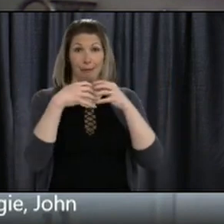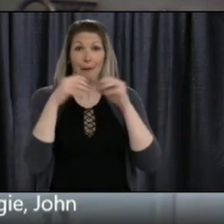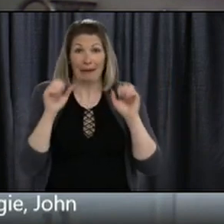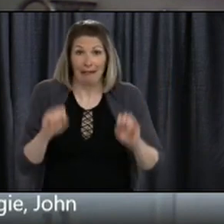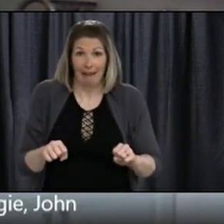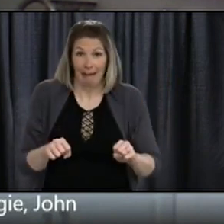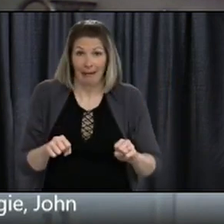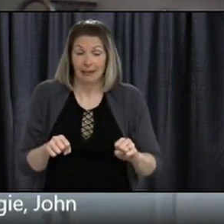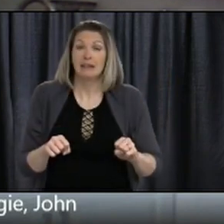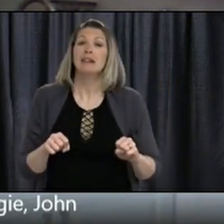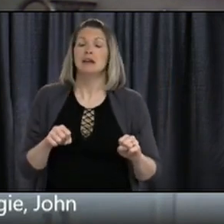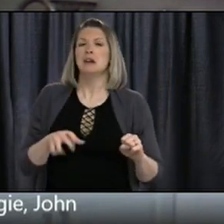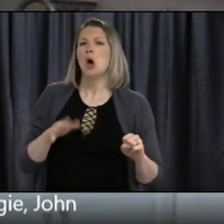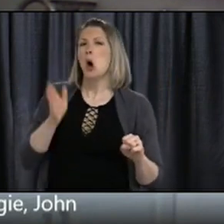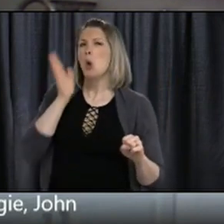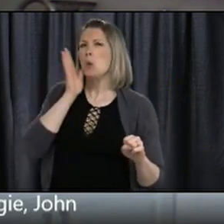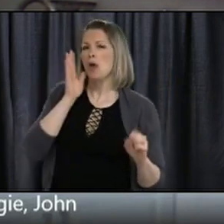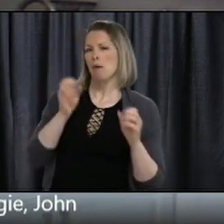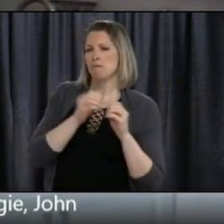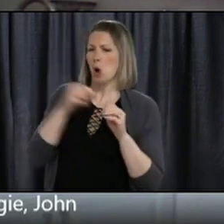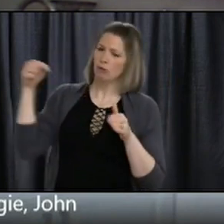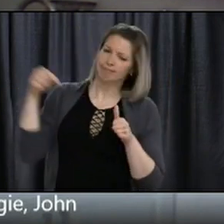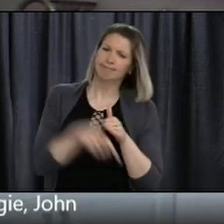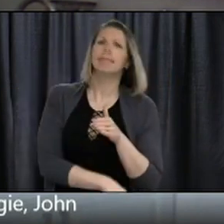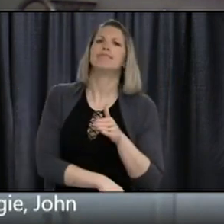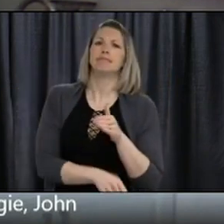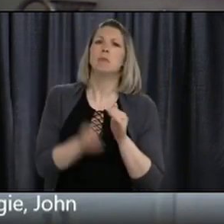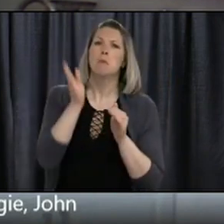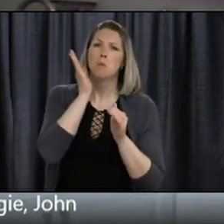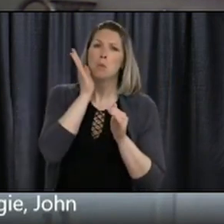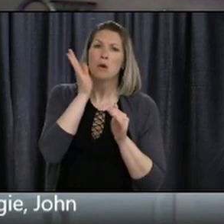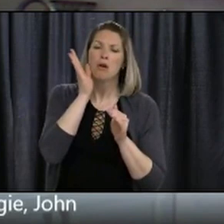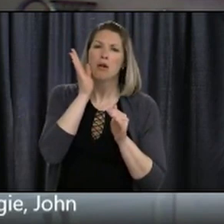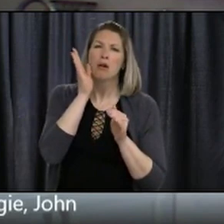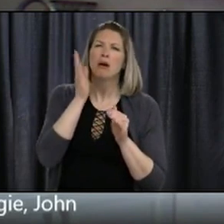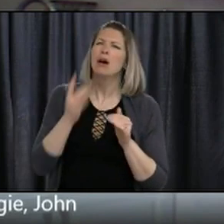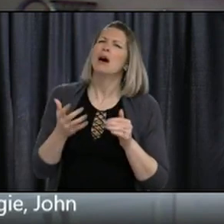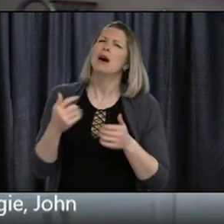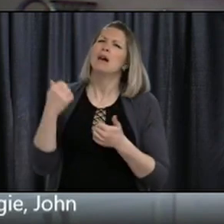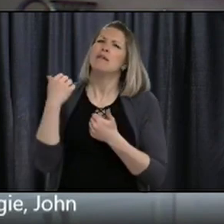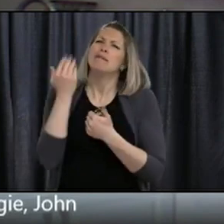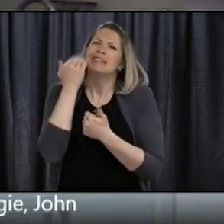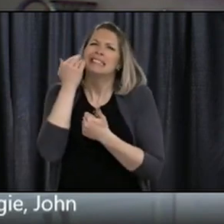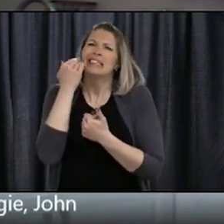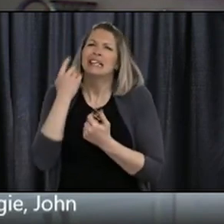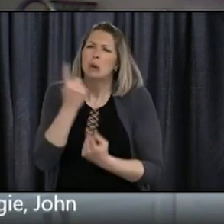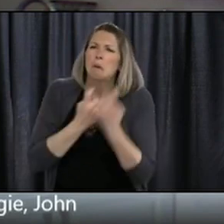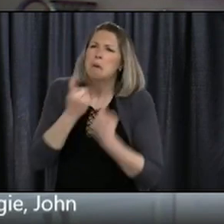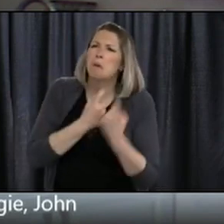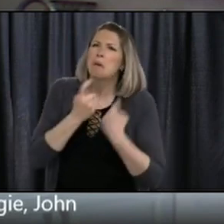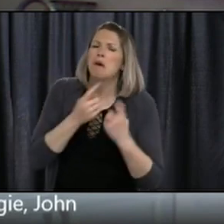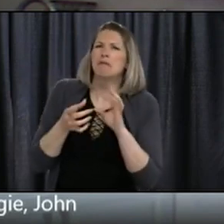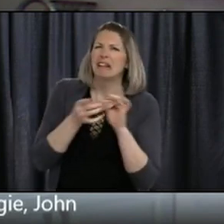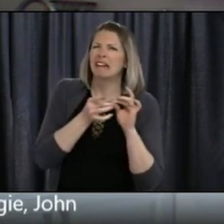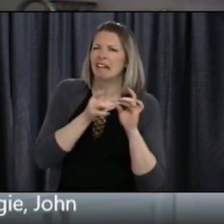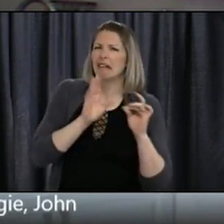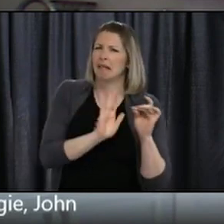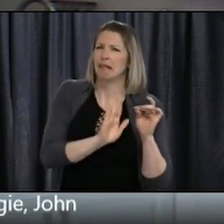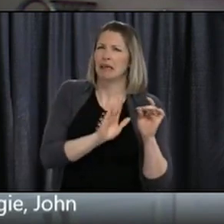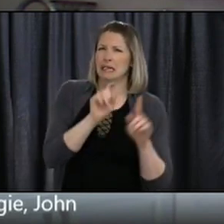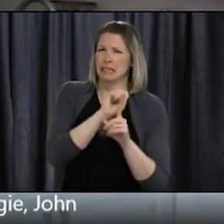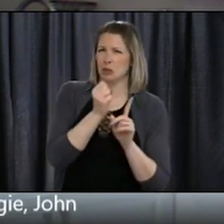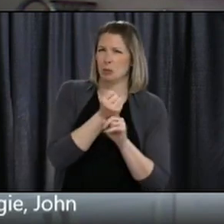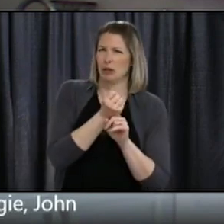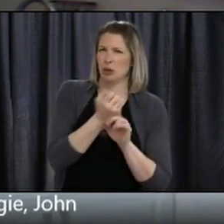have addressed those. But essentially, at the end of the day, it is not possible for my department or Dr. Fitzgerald